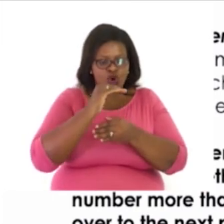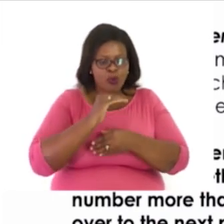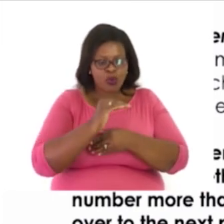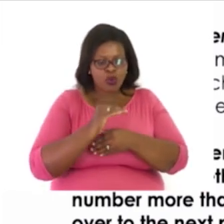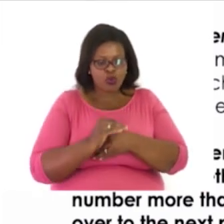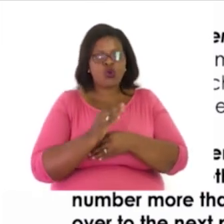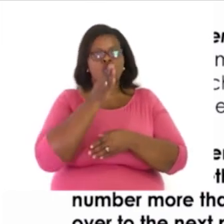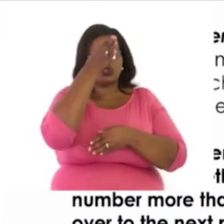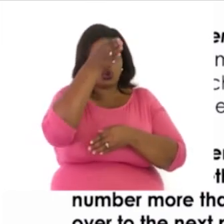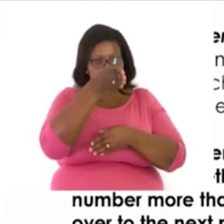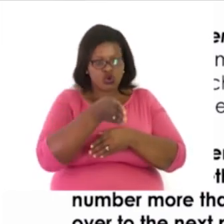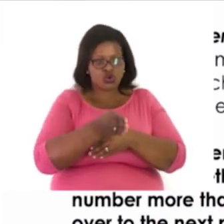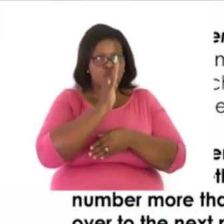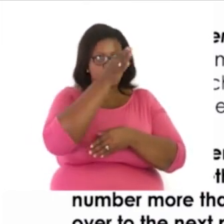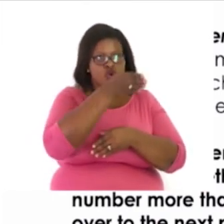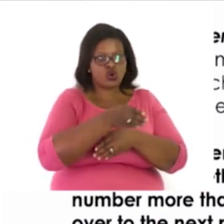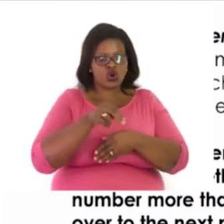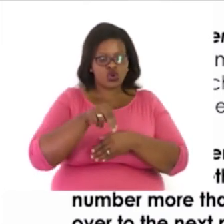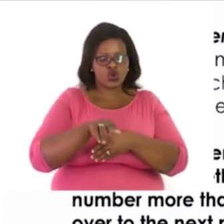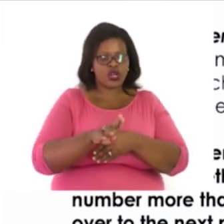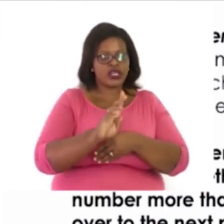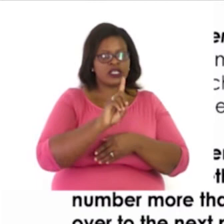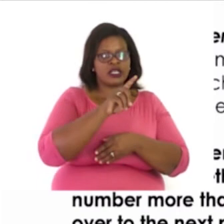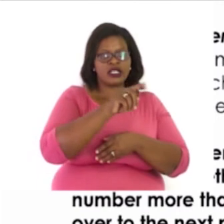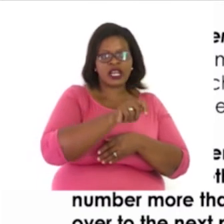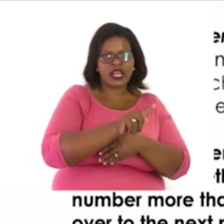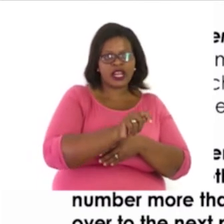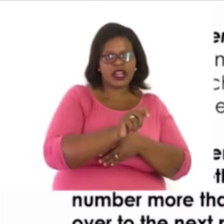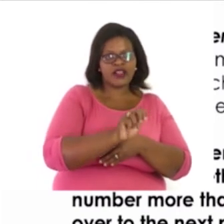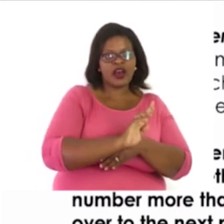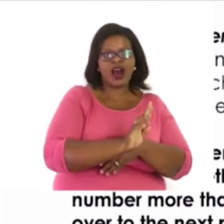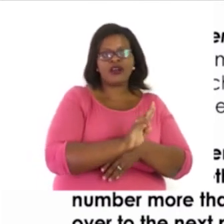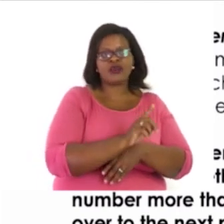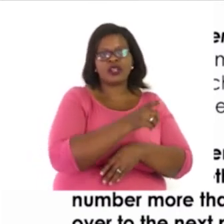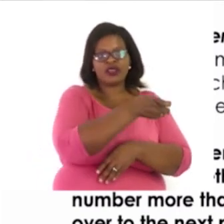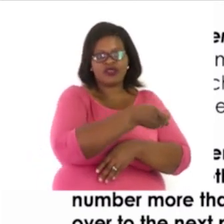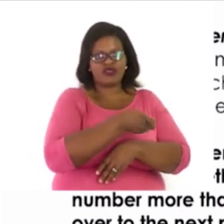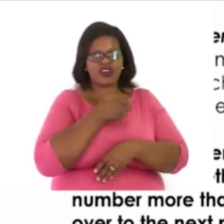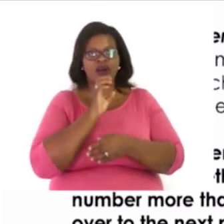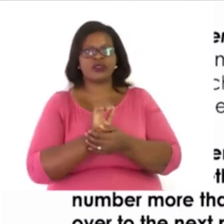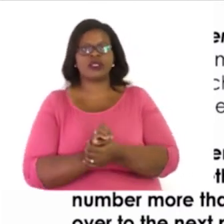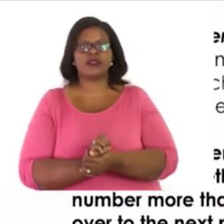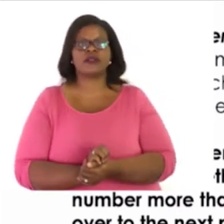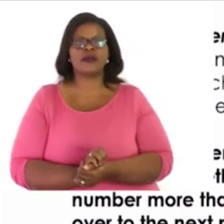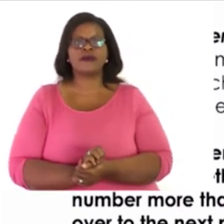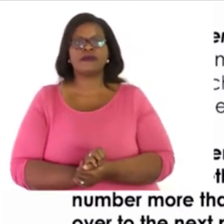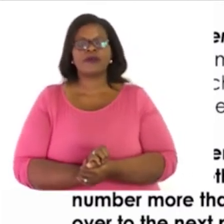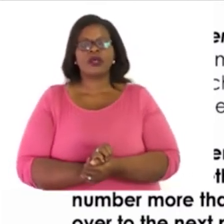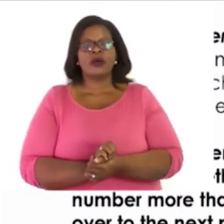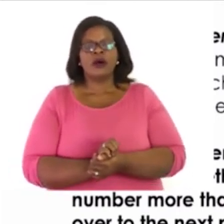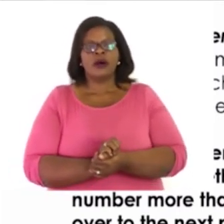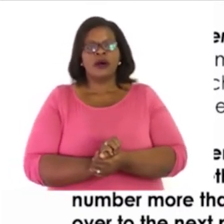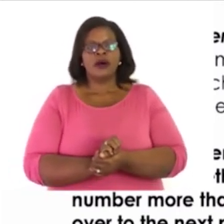under units. Tens under tens. Hundreds under hundreds. And thousands under thousands. Now, let's